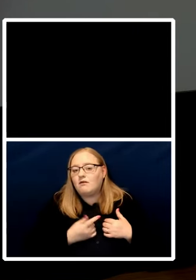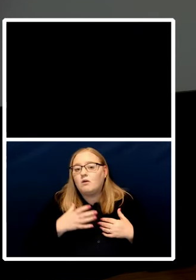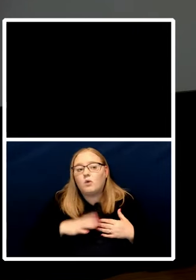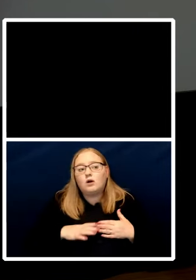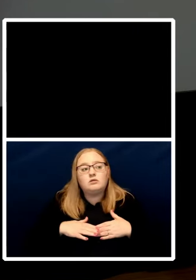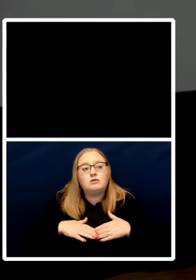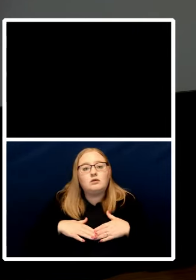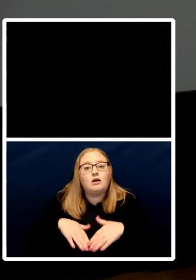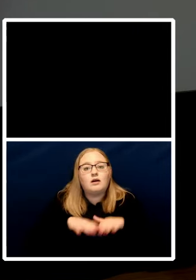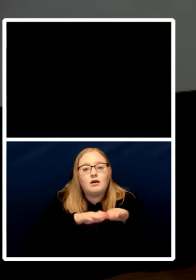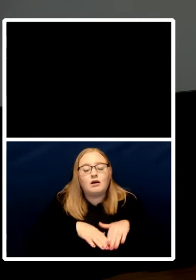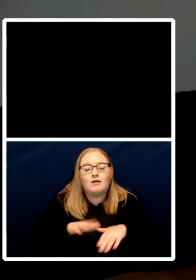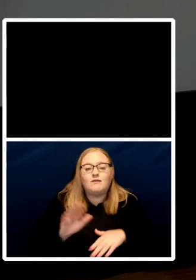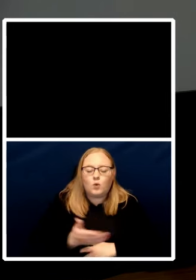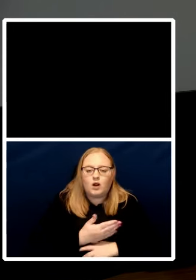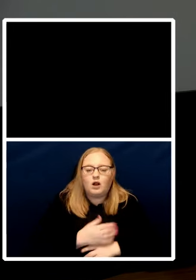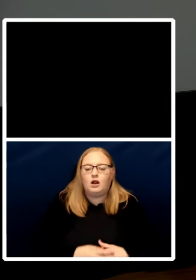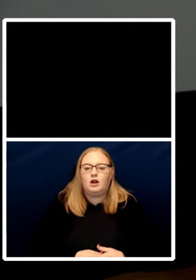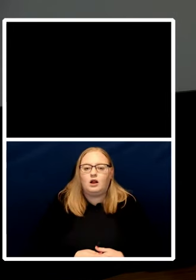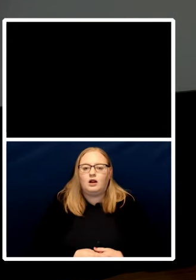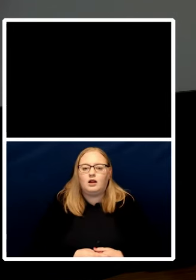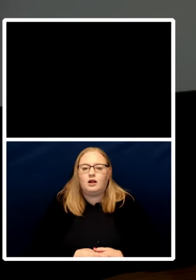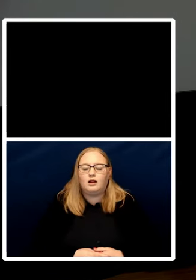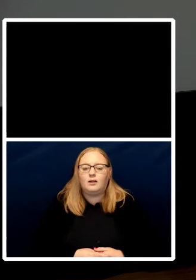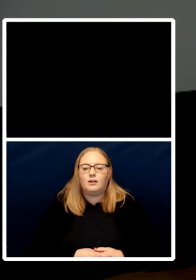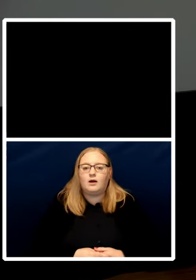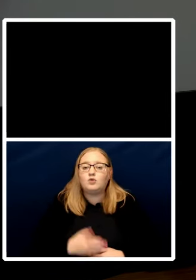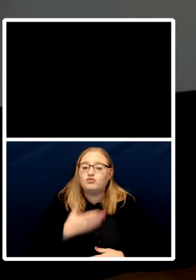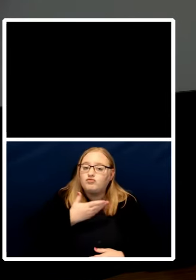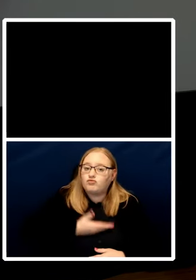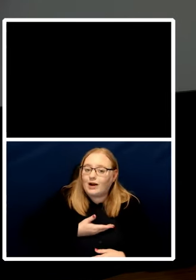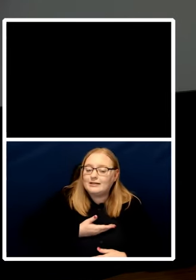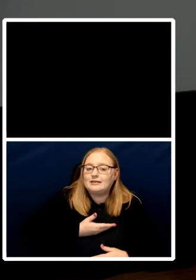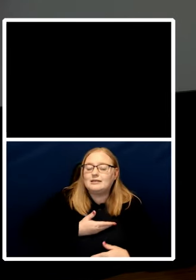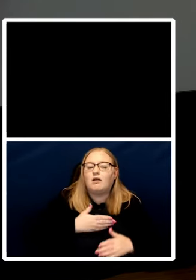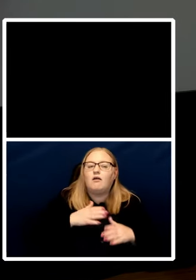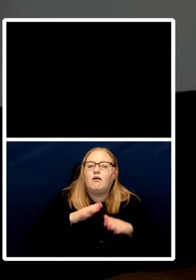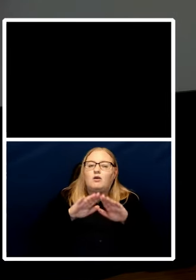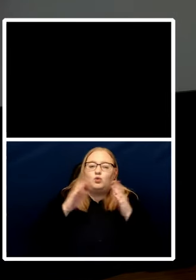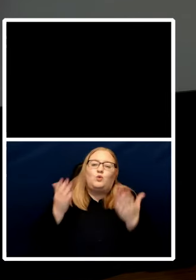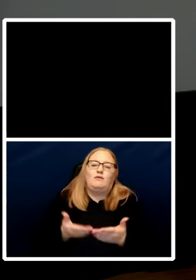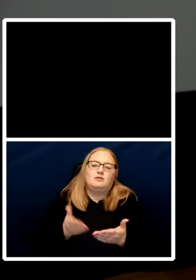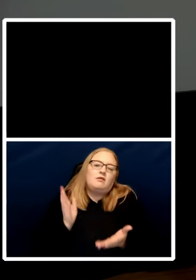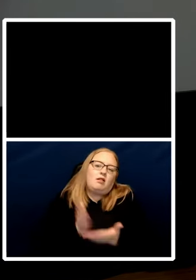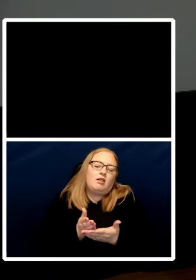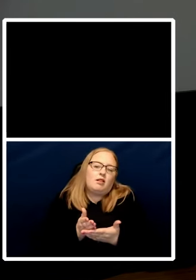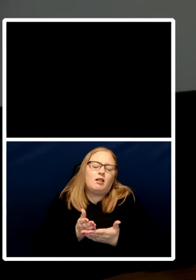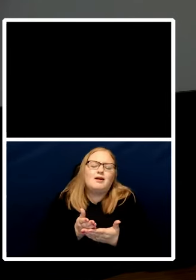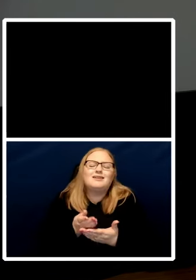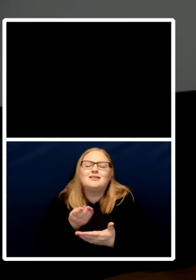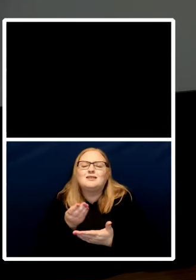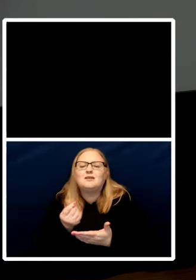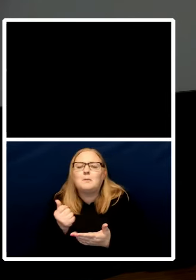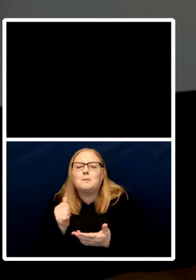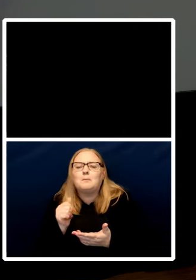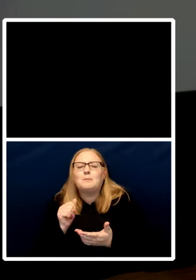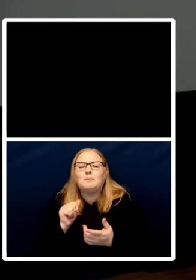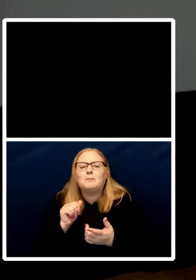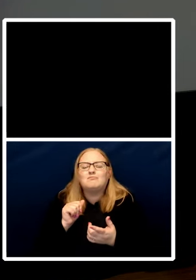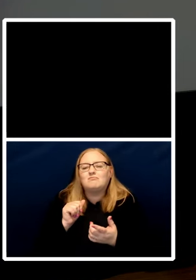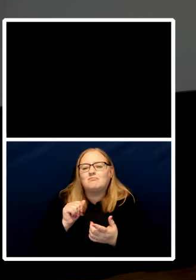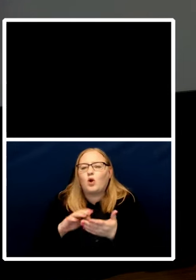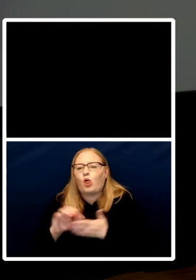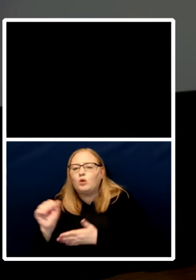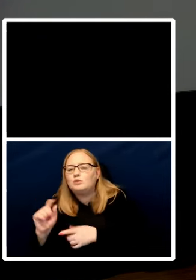might be they are universal in their underpinning of course there'll be some different cultural approaches you know some people